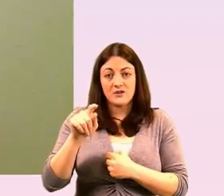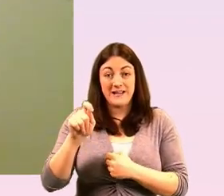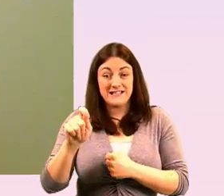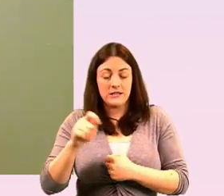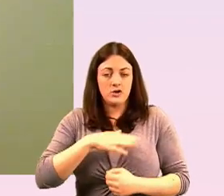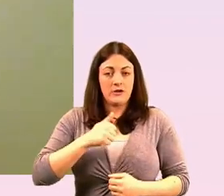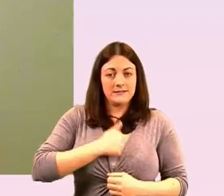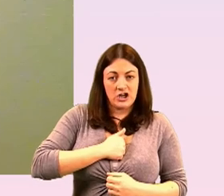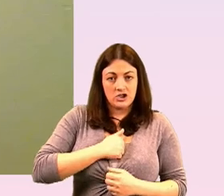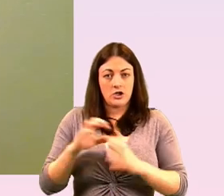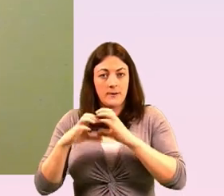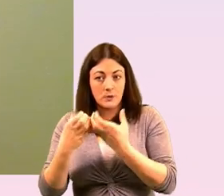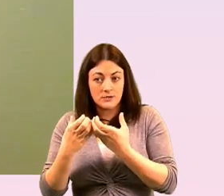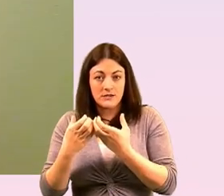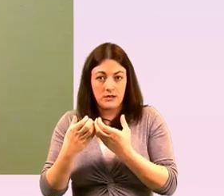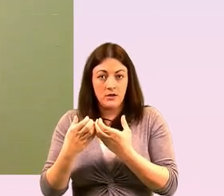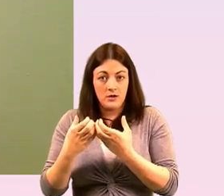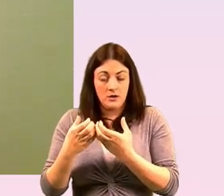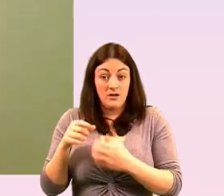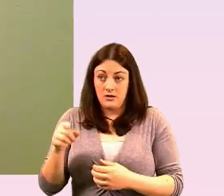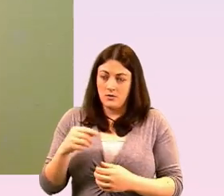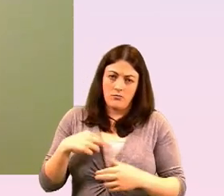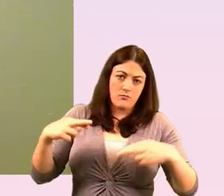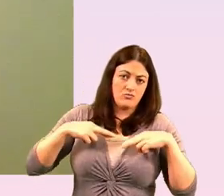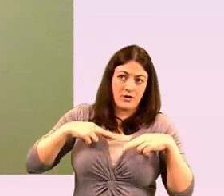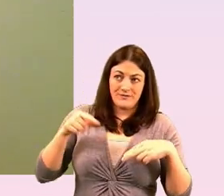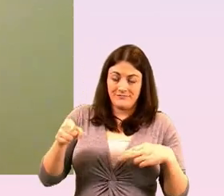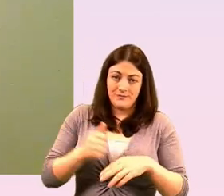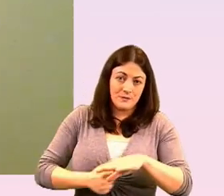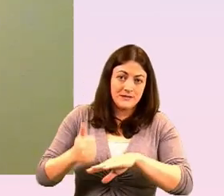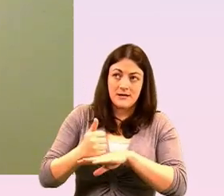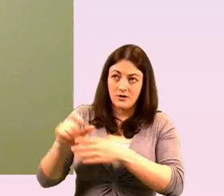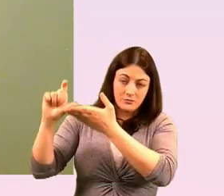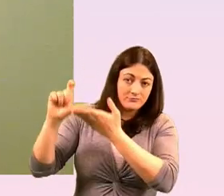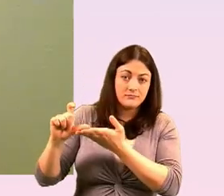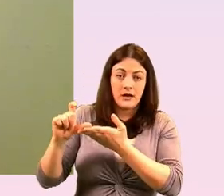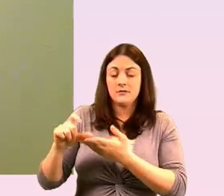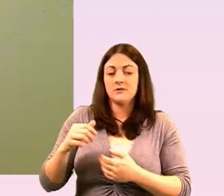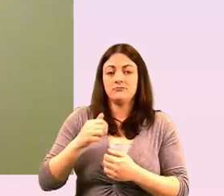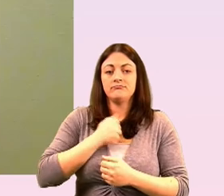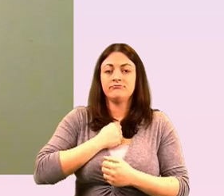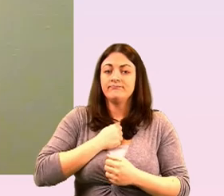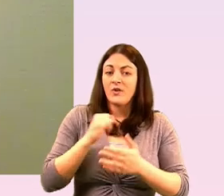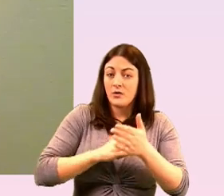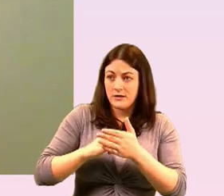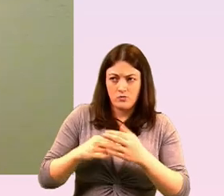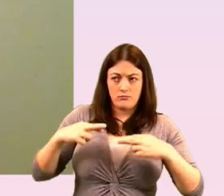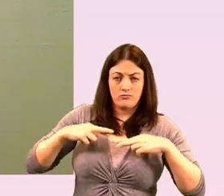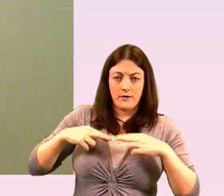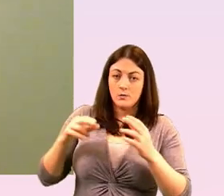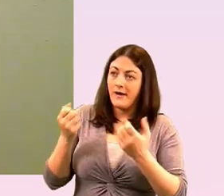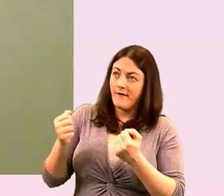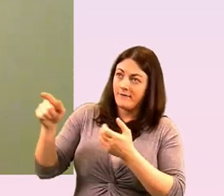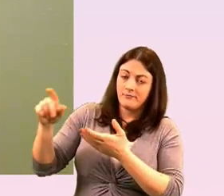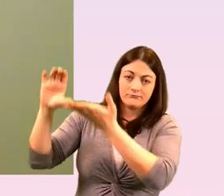transitioning um and you know i think that's something i'm really proud of and something that the organization is really proud of and i think from our point of view you know